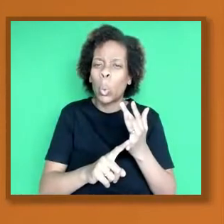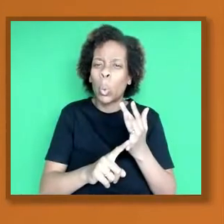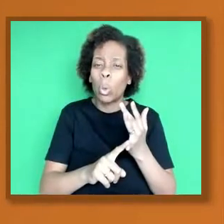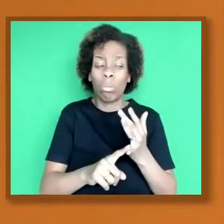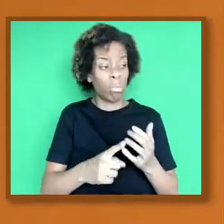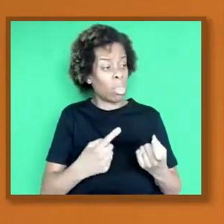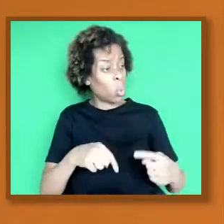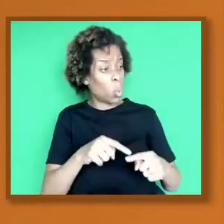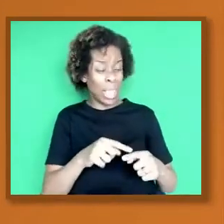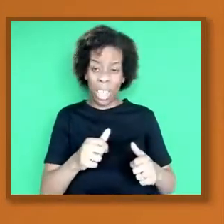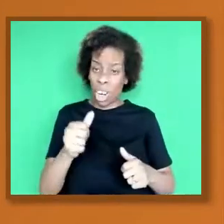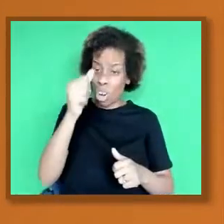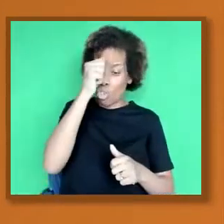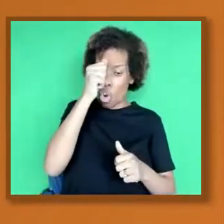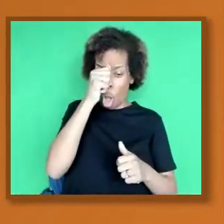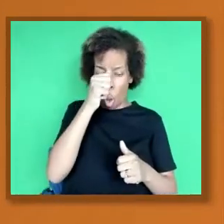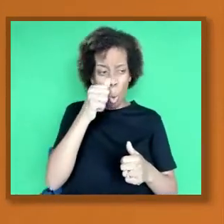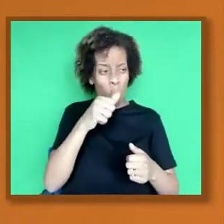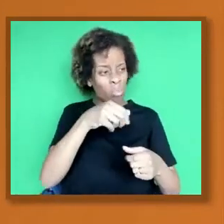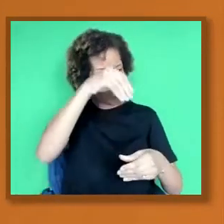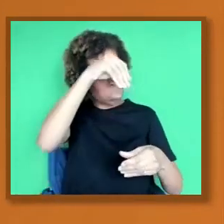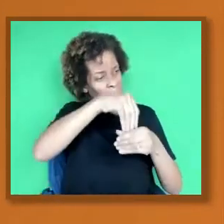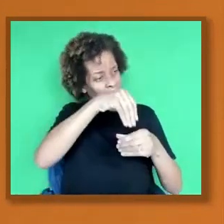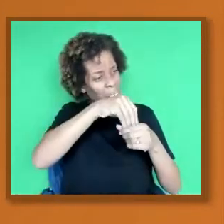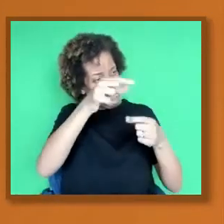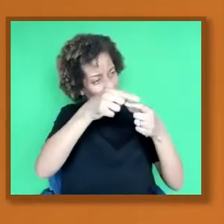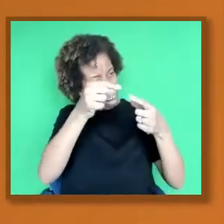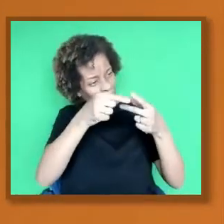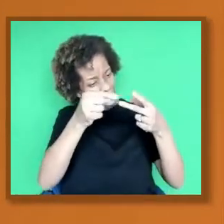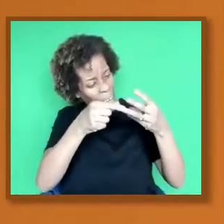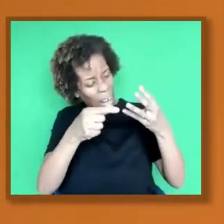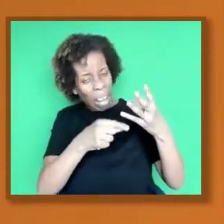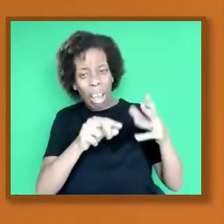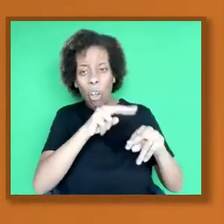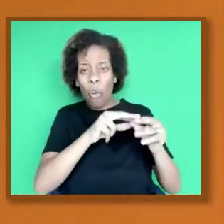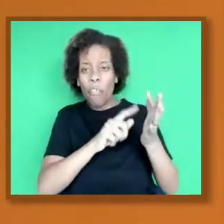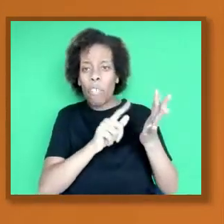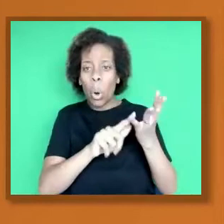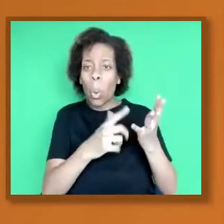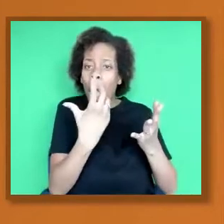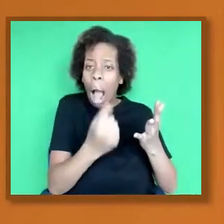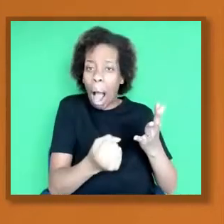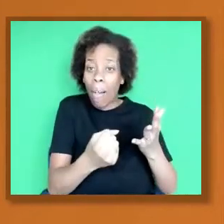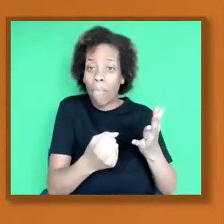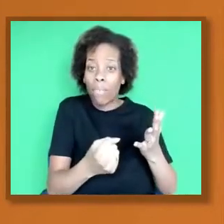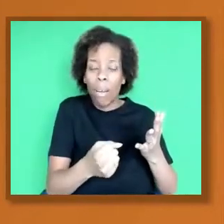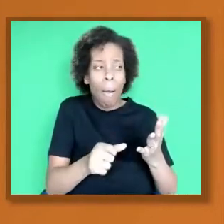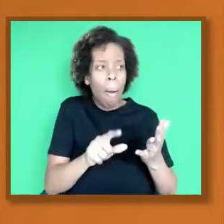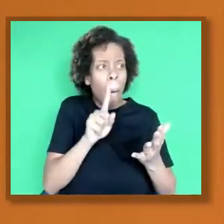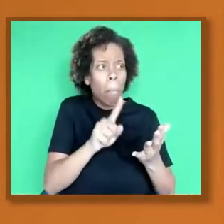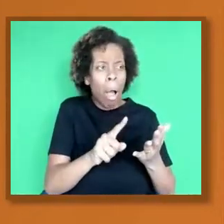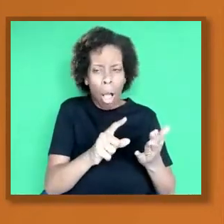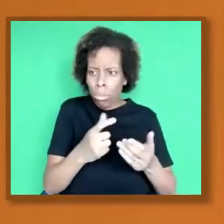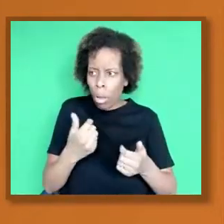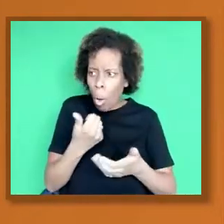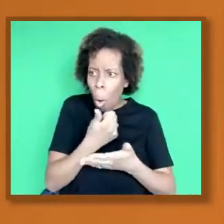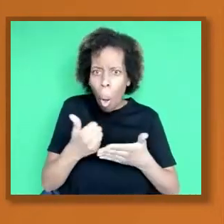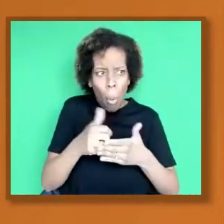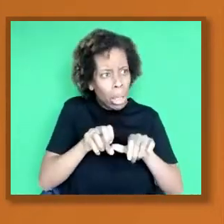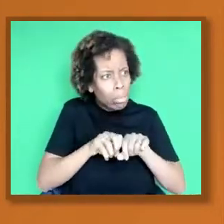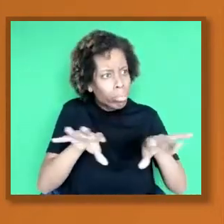okay? But it will change slightly, it will be modified slightly, and in those